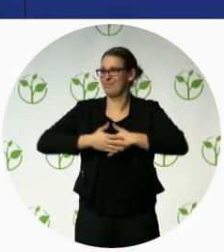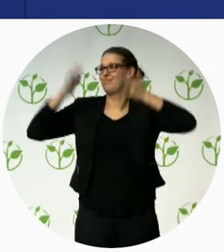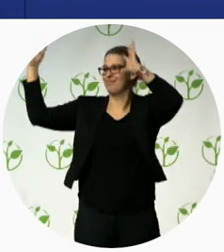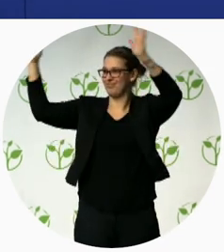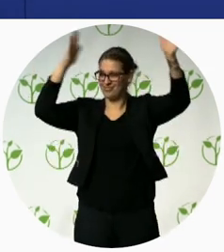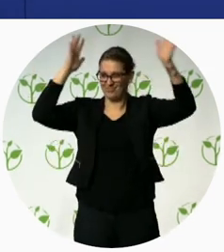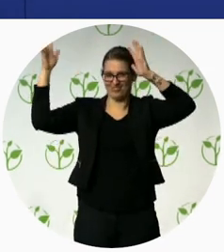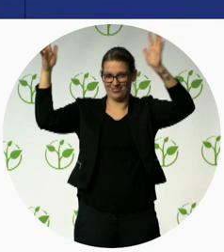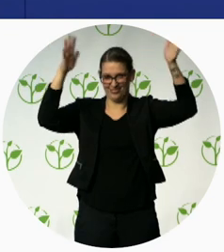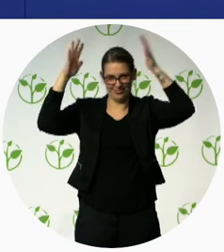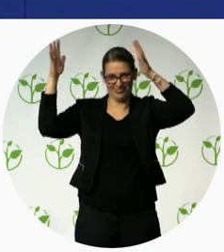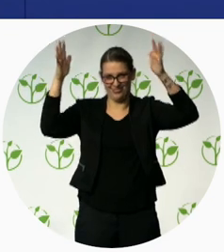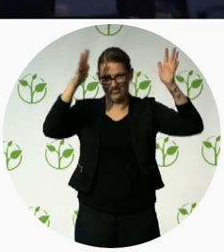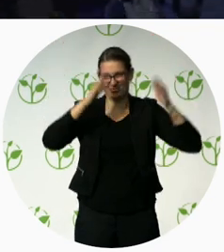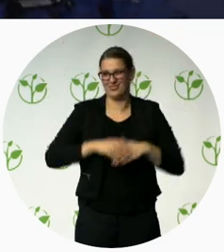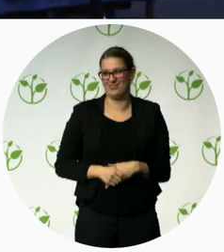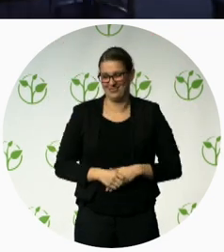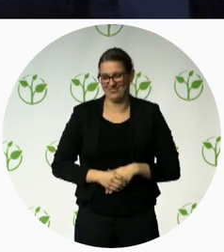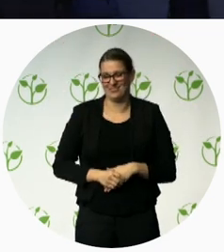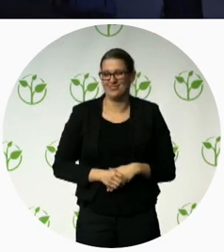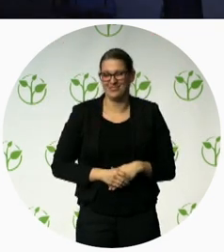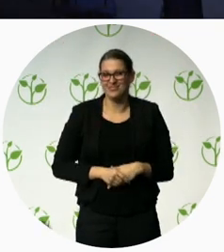Thank you so